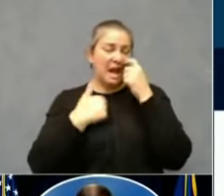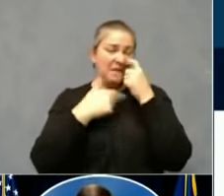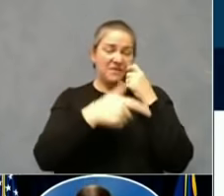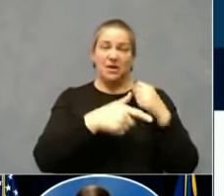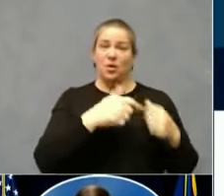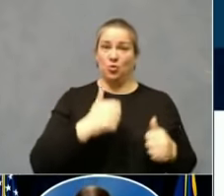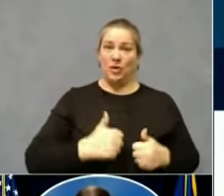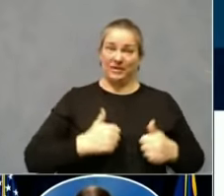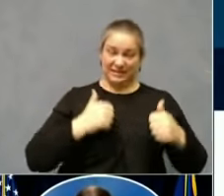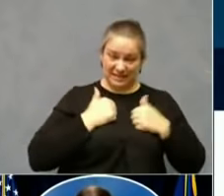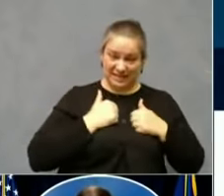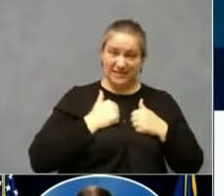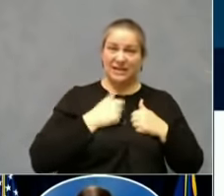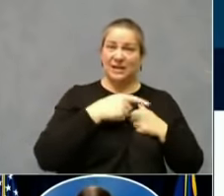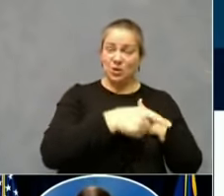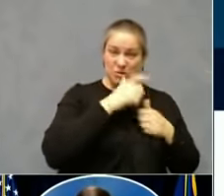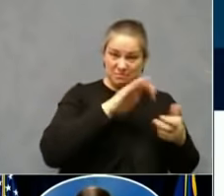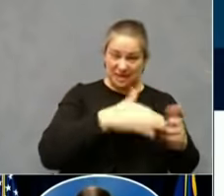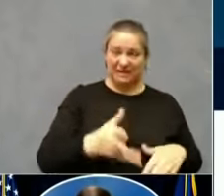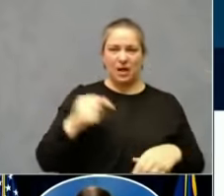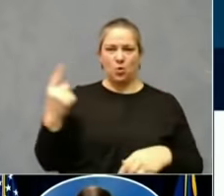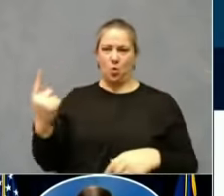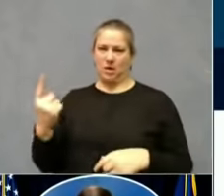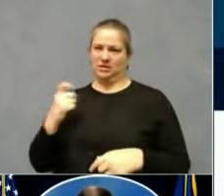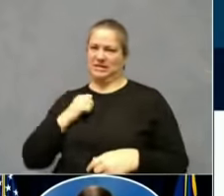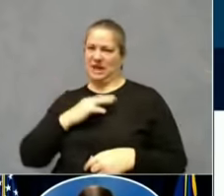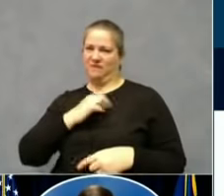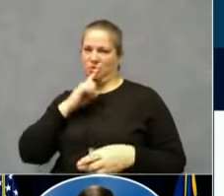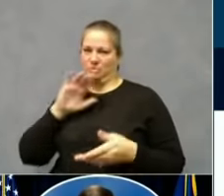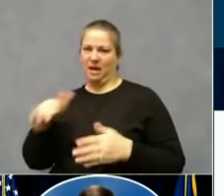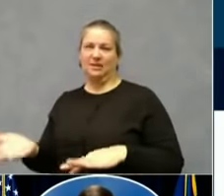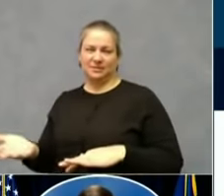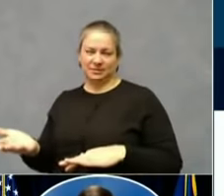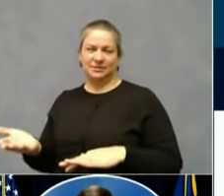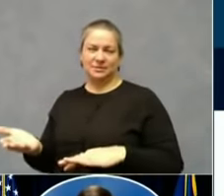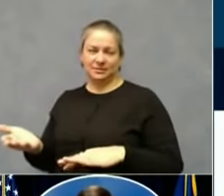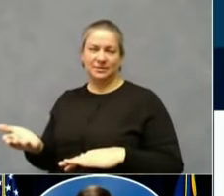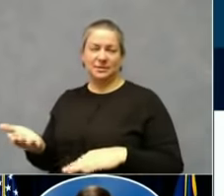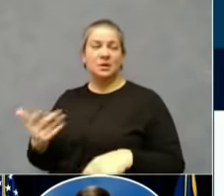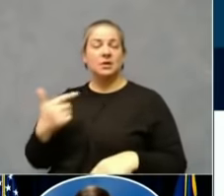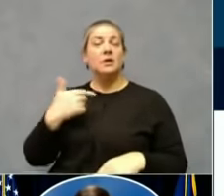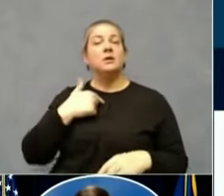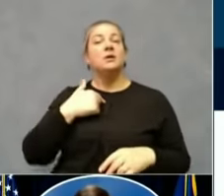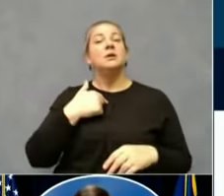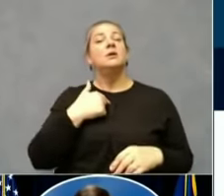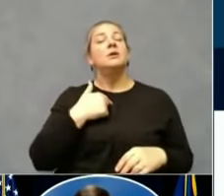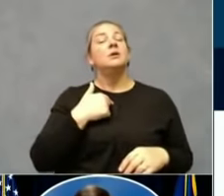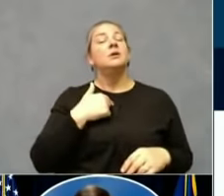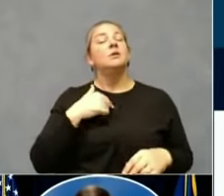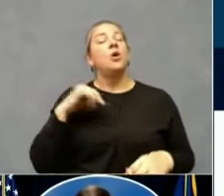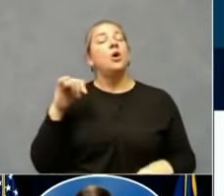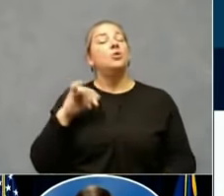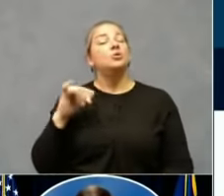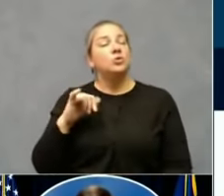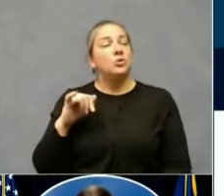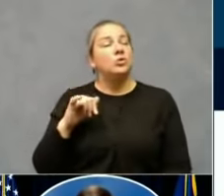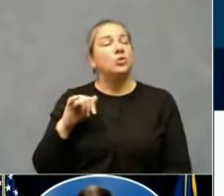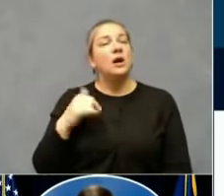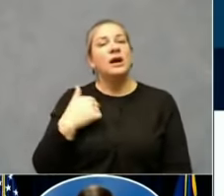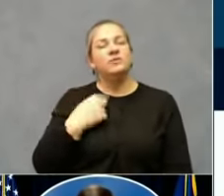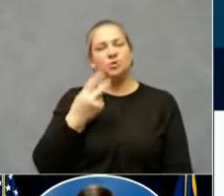away. We've also lost two additional inmates in Kentucky.